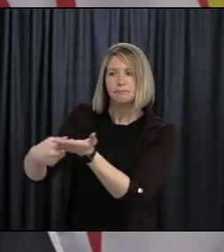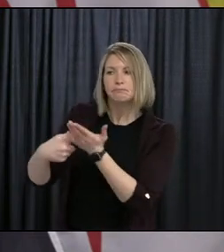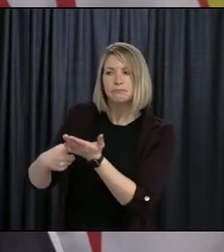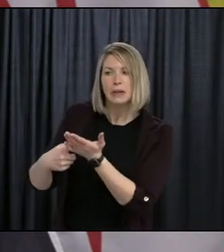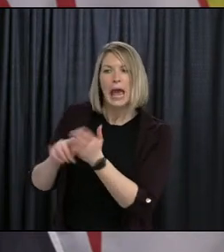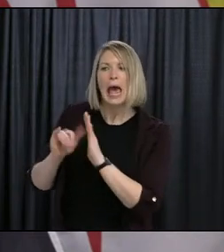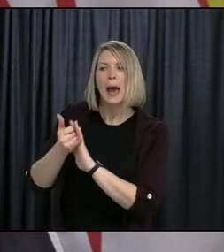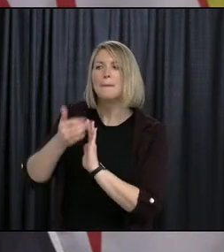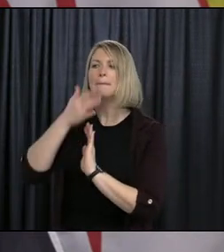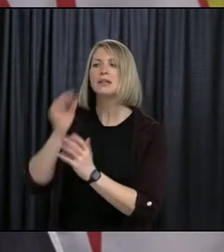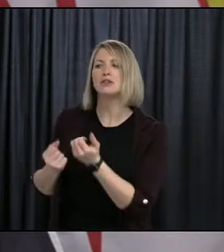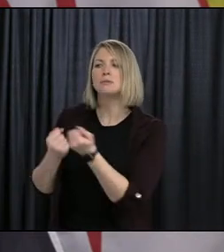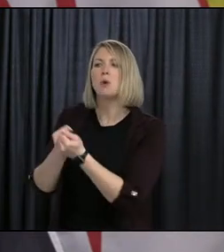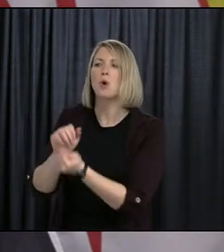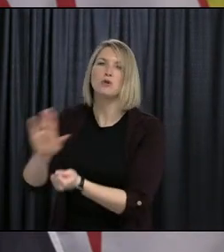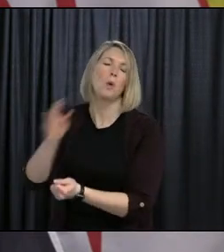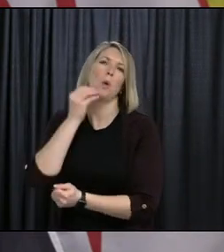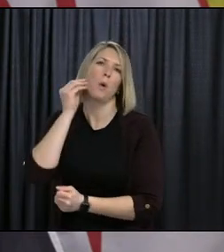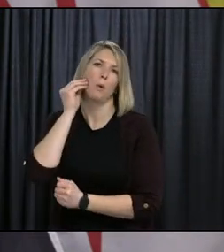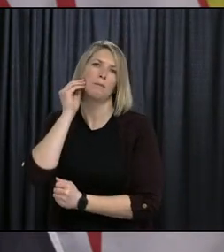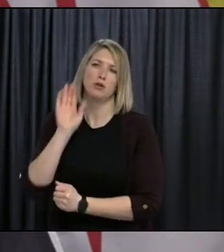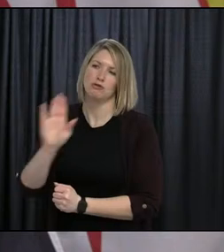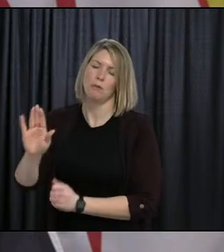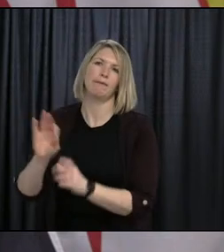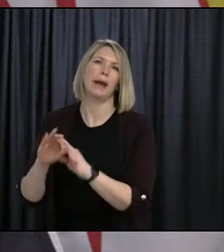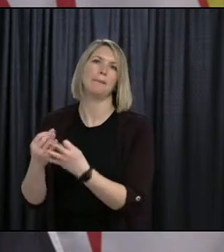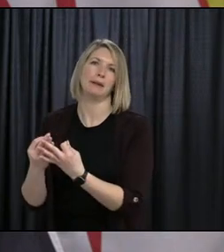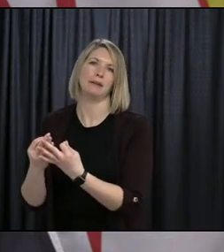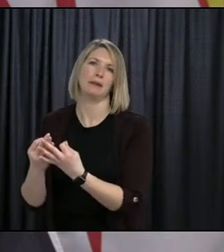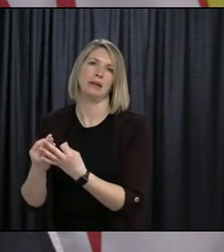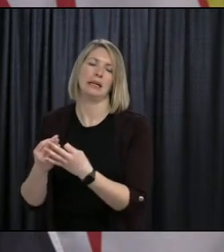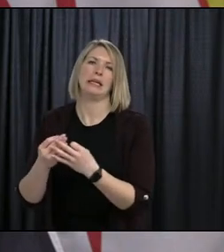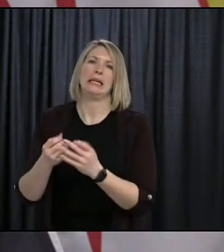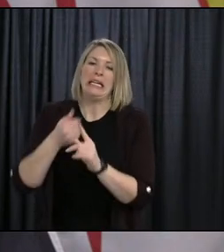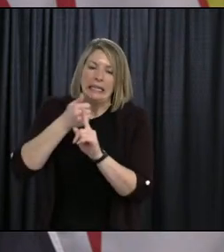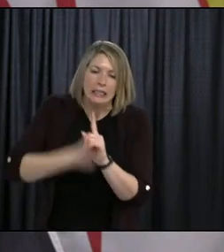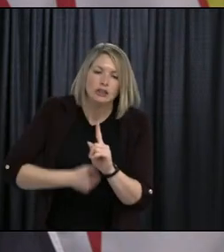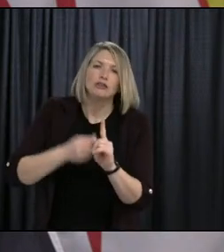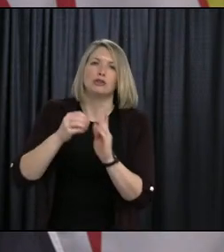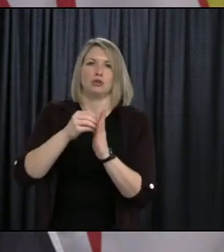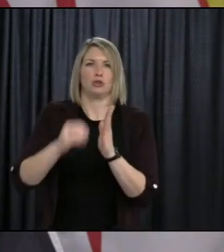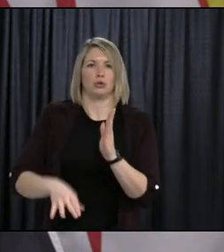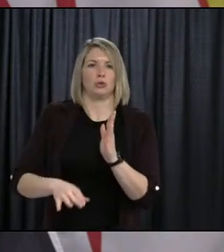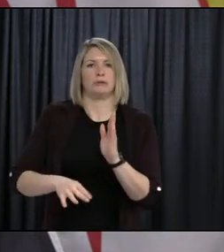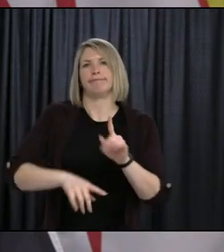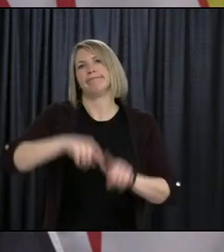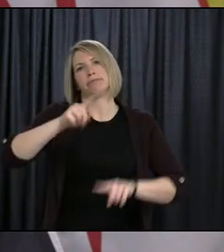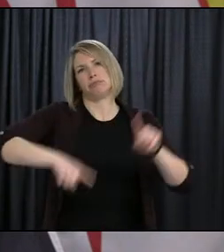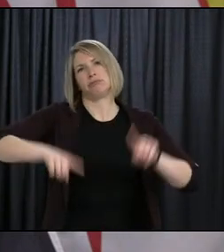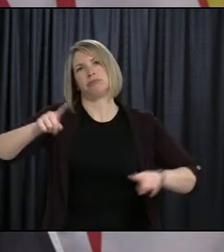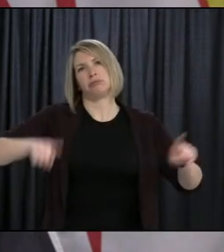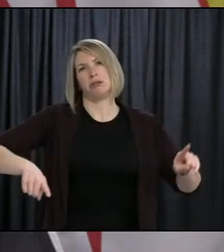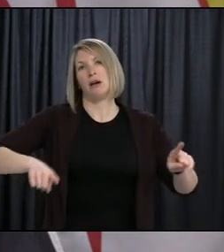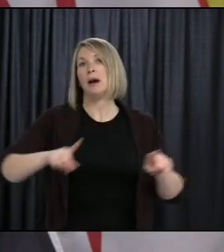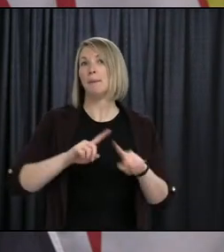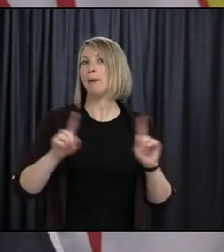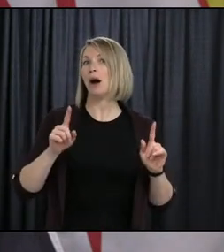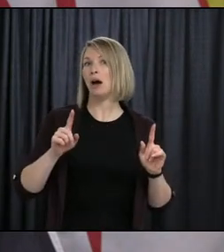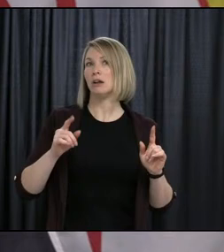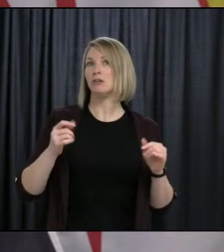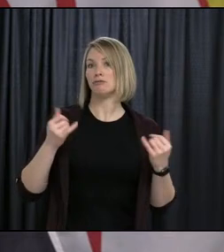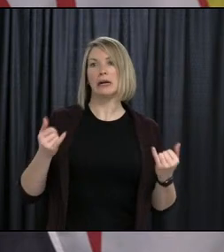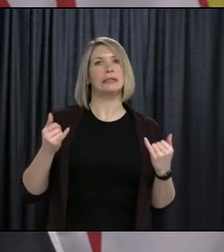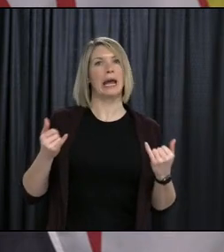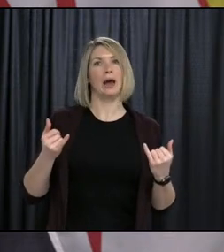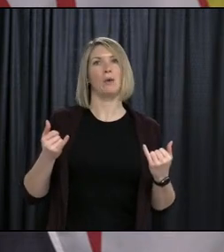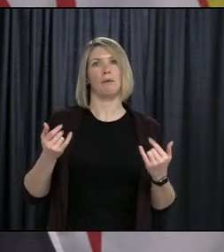right now. Now, obviously, that looks different for every child and every family in every situation, but there will be outreach. And then as soon as we